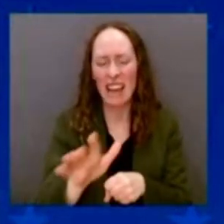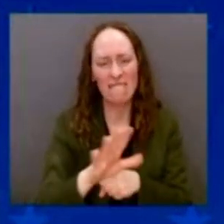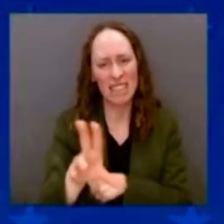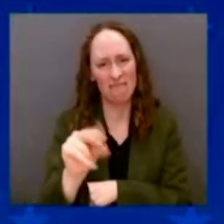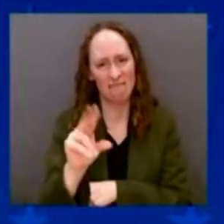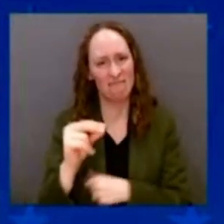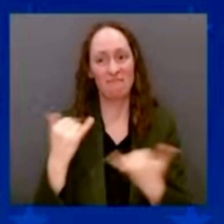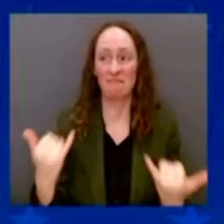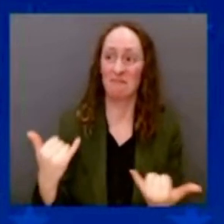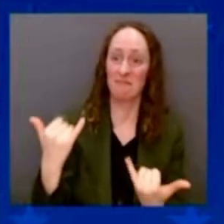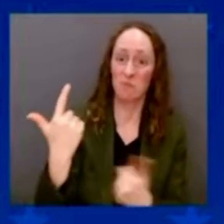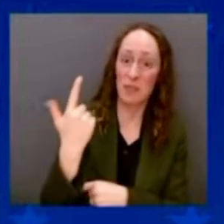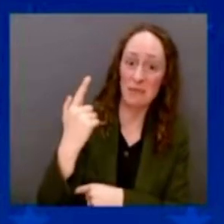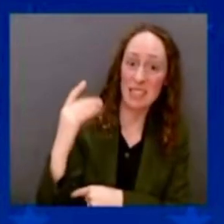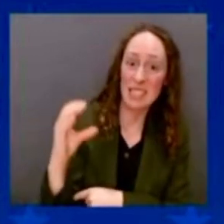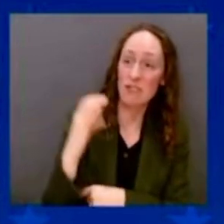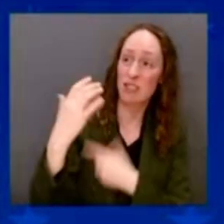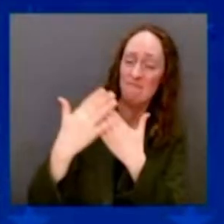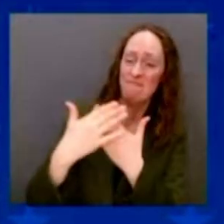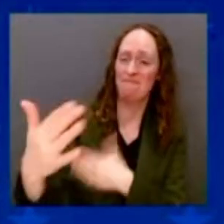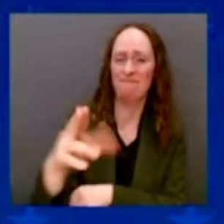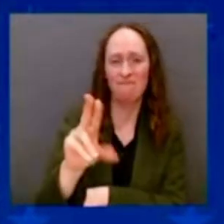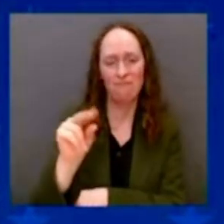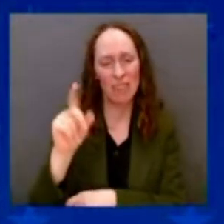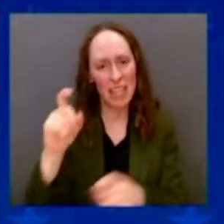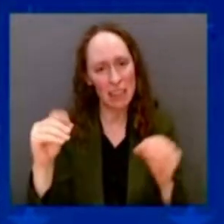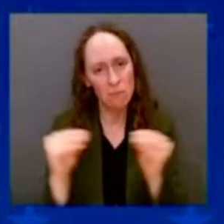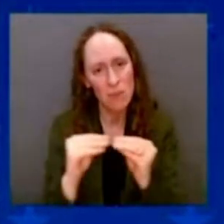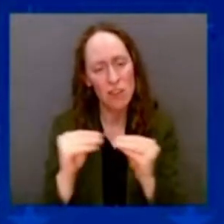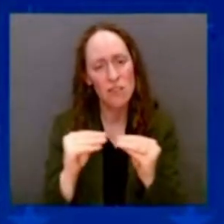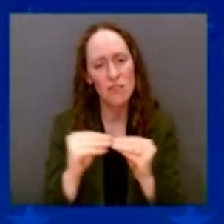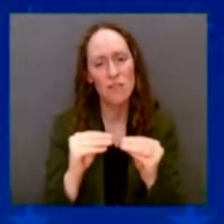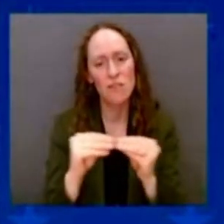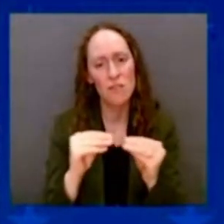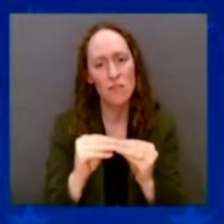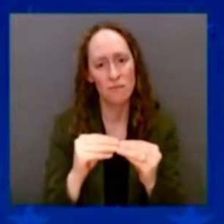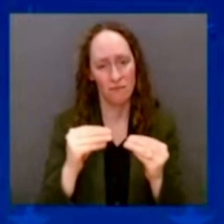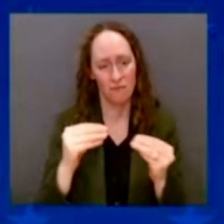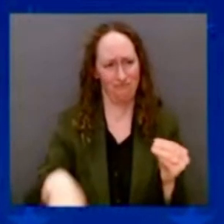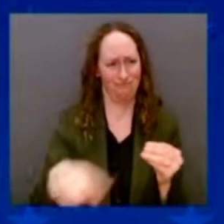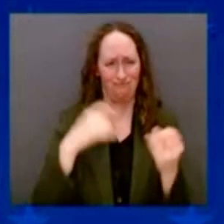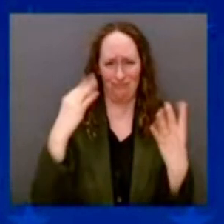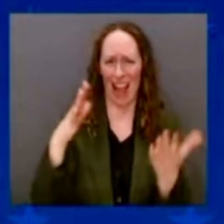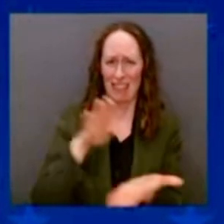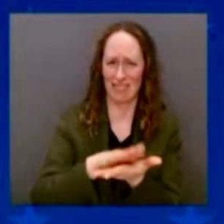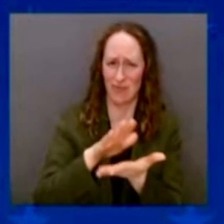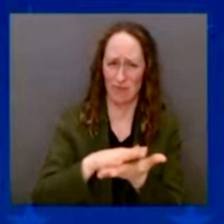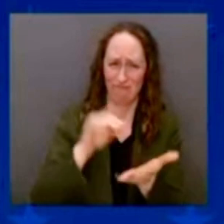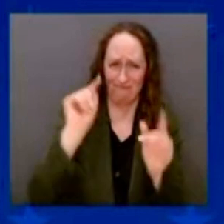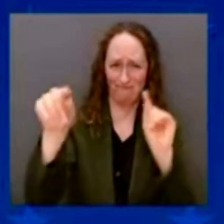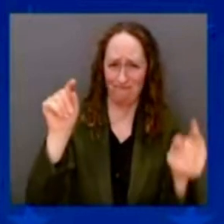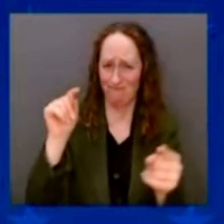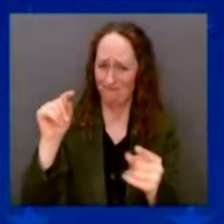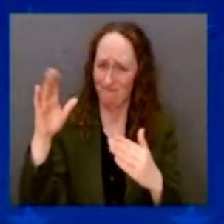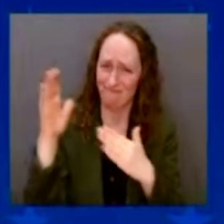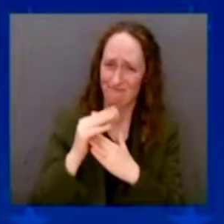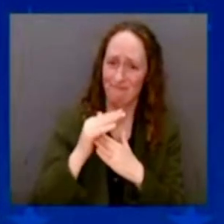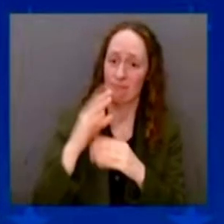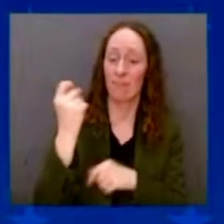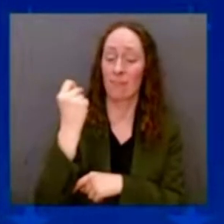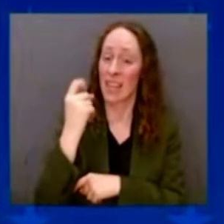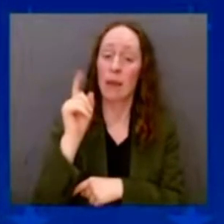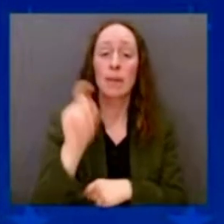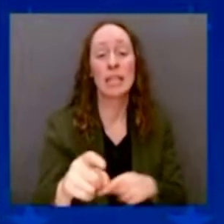best-educated workforce, we need to invest in preschool. Not — I'm not — I'm not talking about daycare. I'm talking about